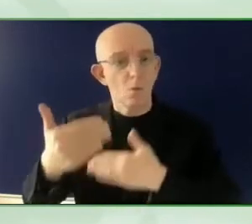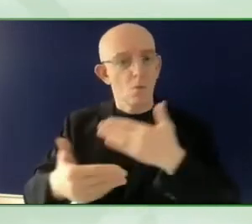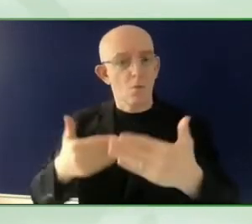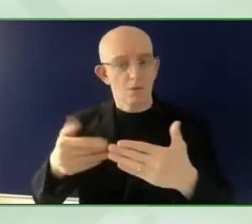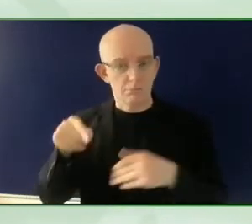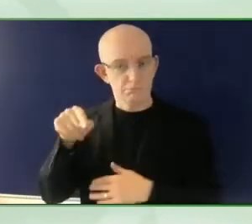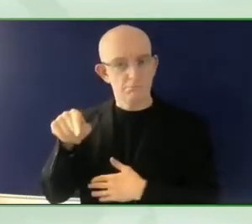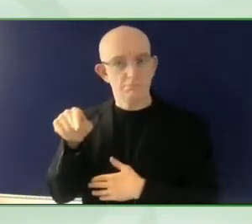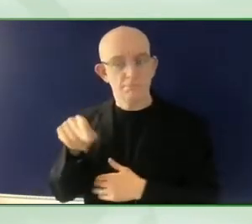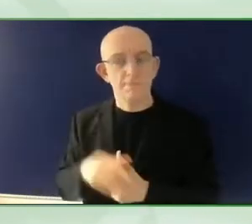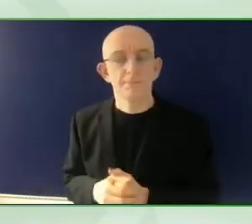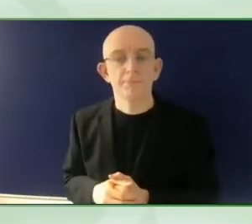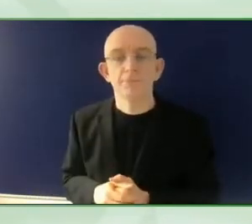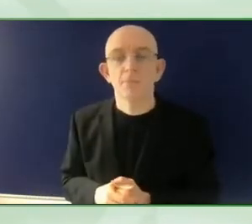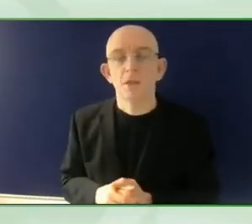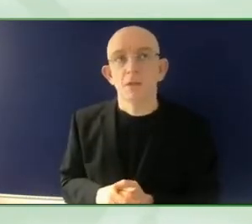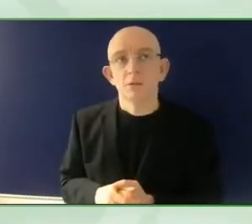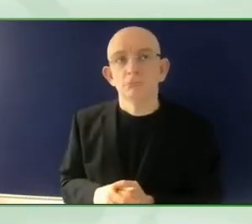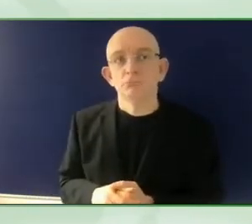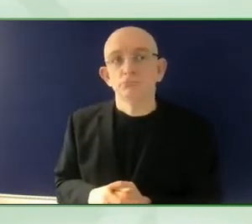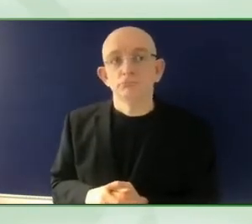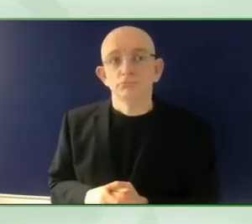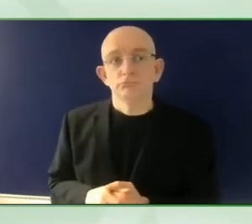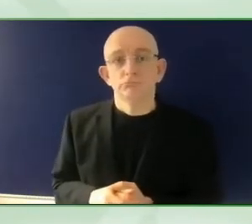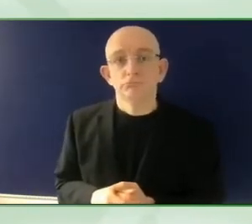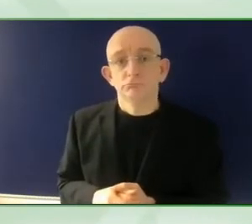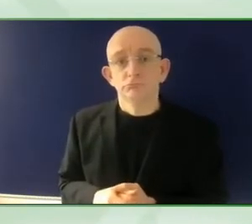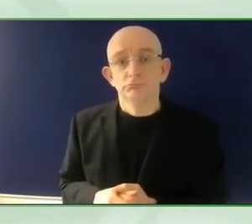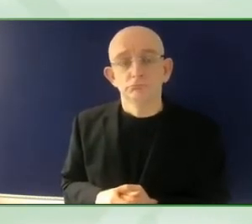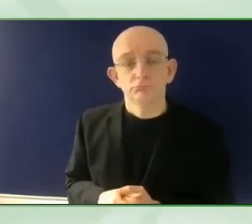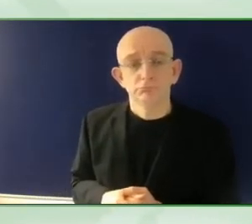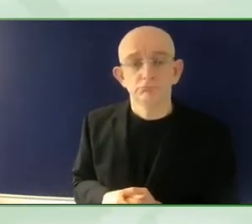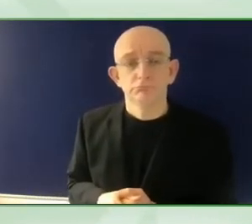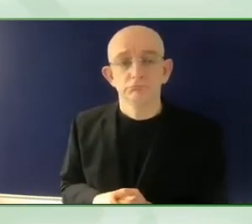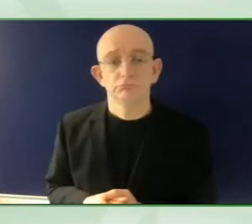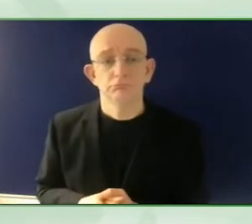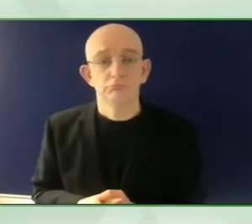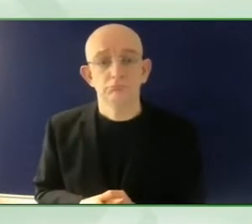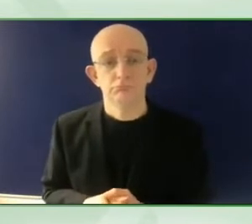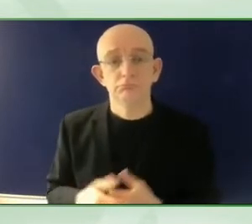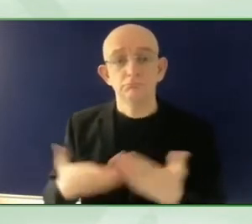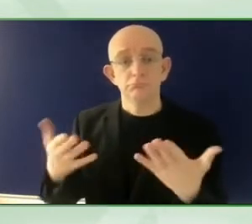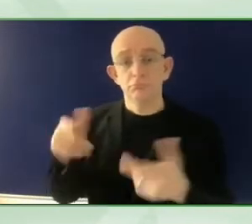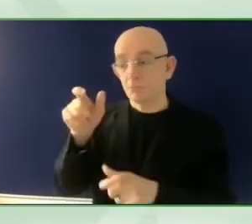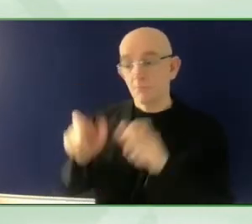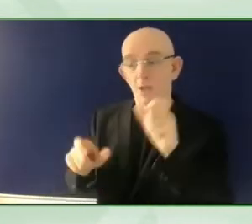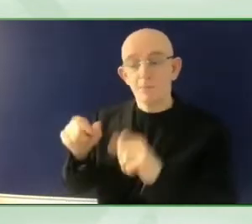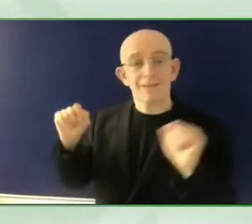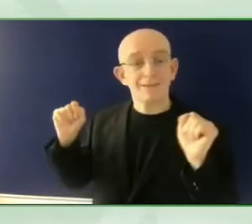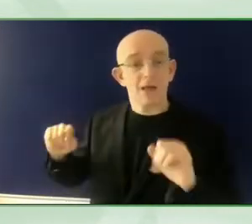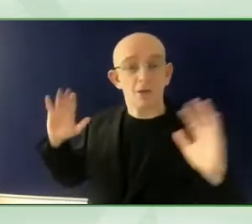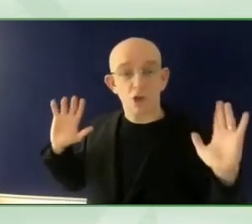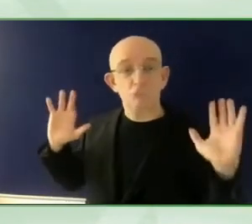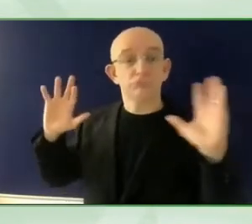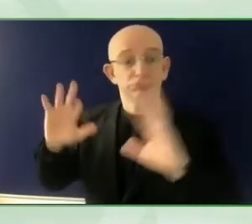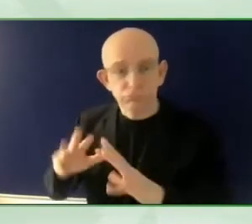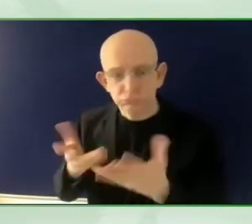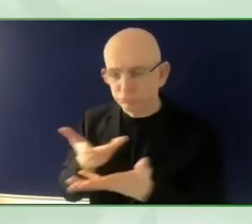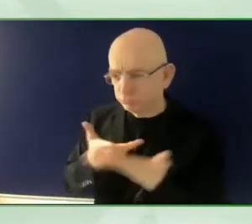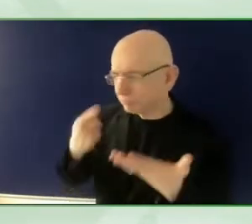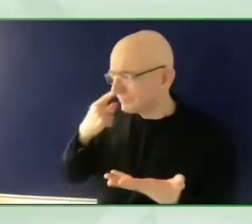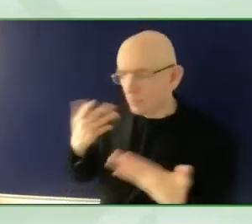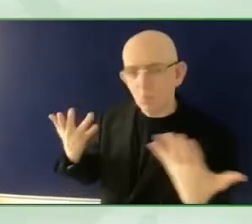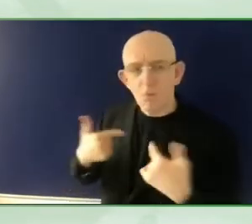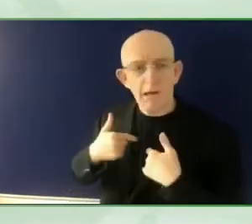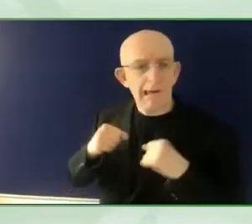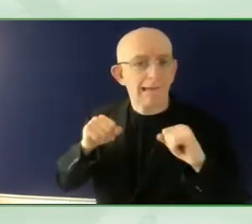having national consultations around how OPDs wanted to participate, and actually to the number of commitments